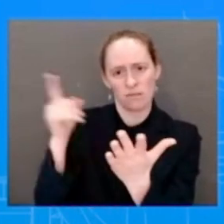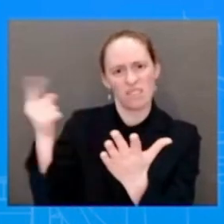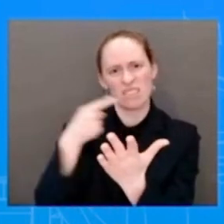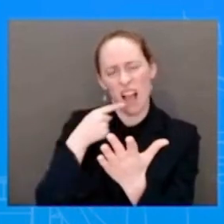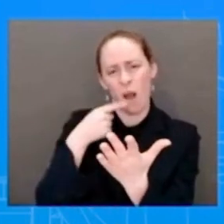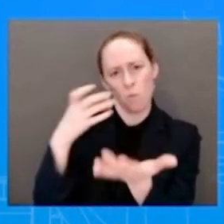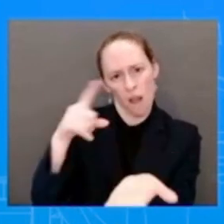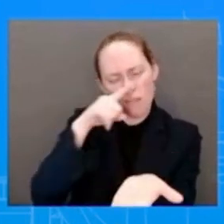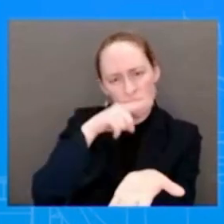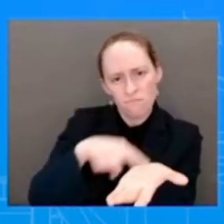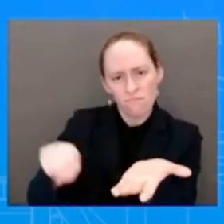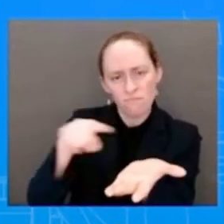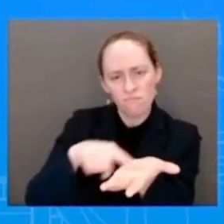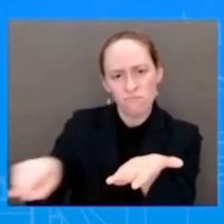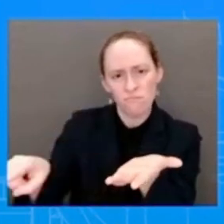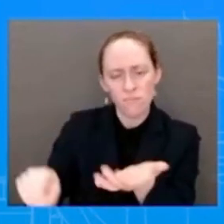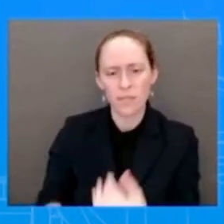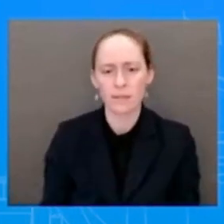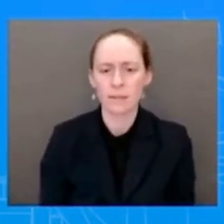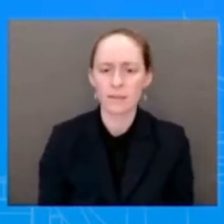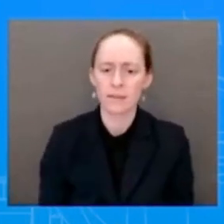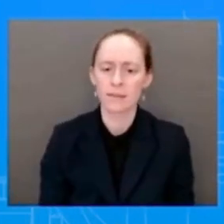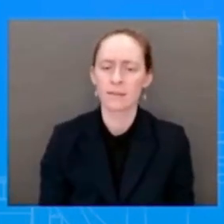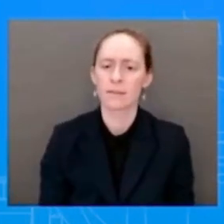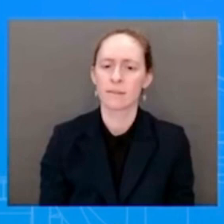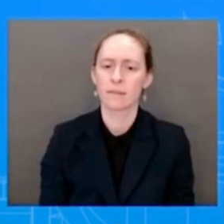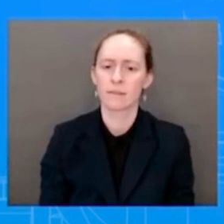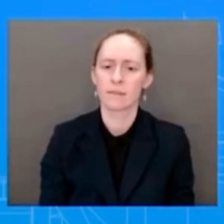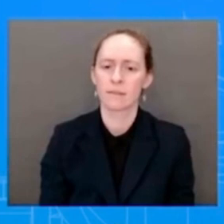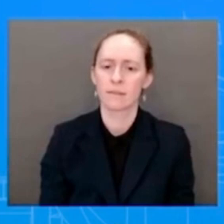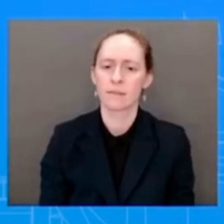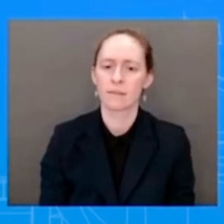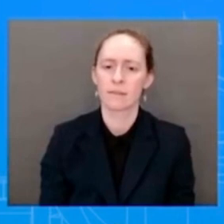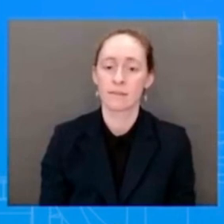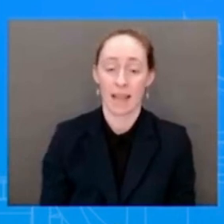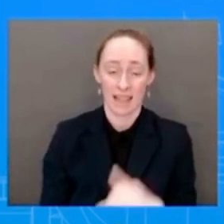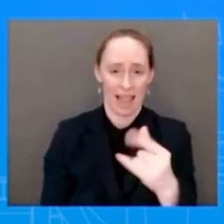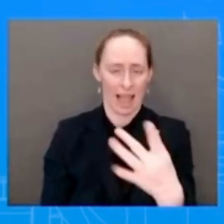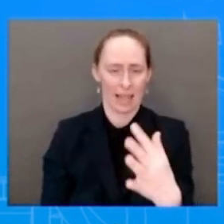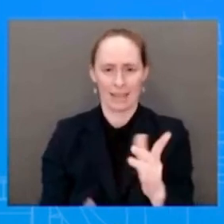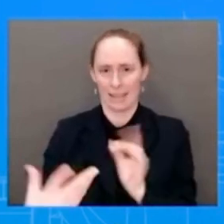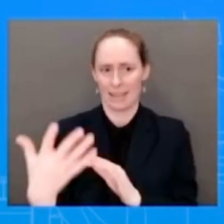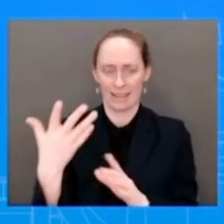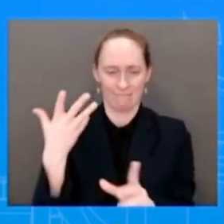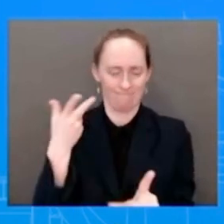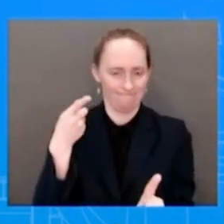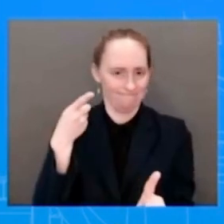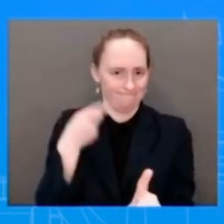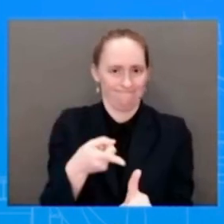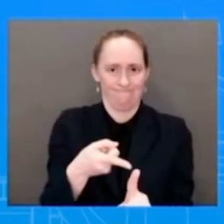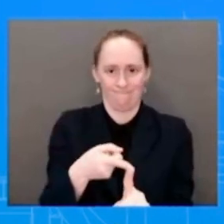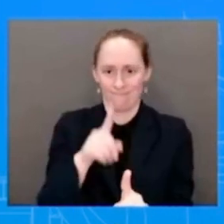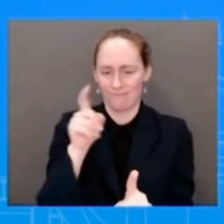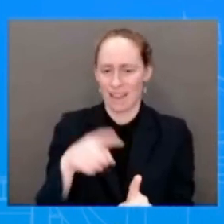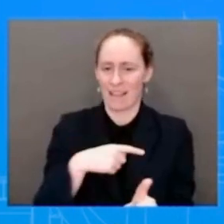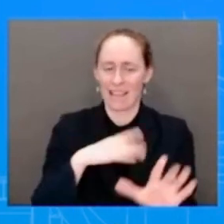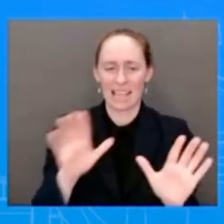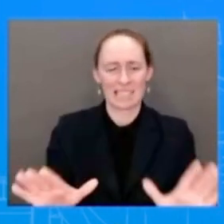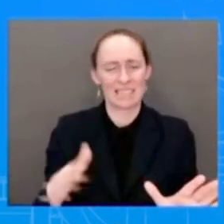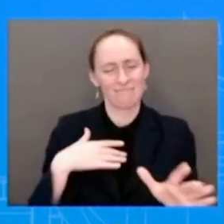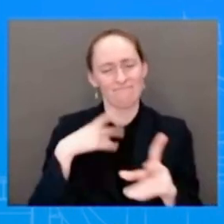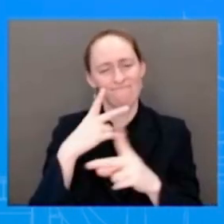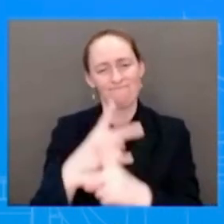particular question that you're asking me. We have been for the last two years and I will say to you that that is something